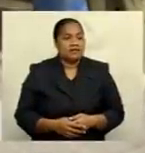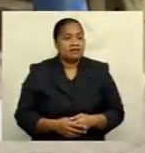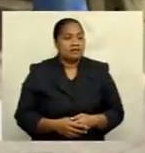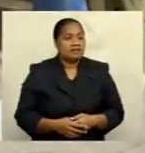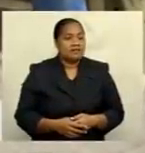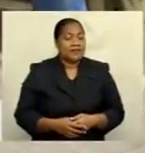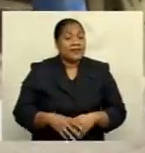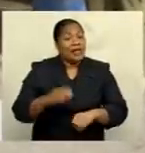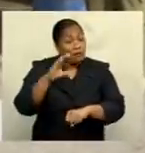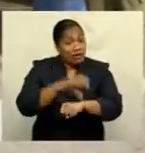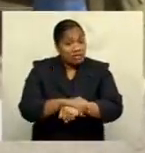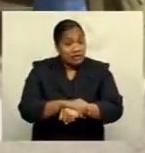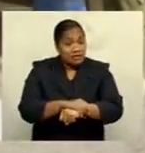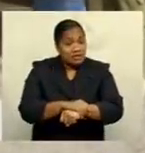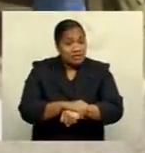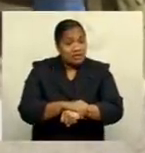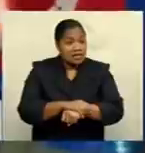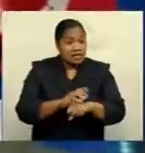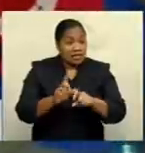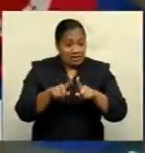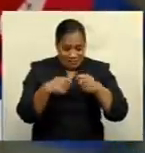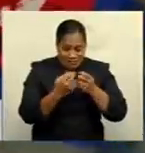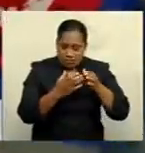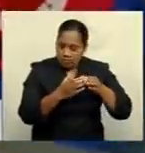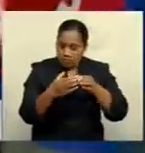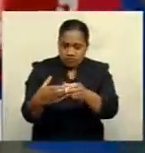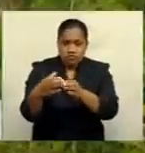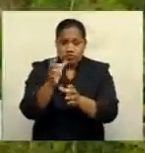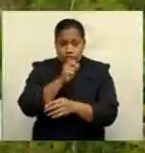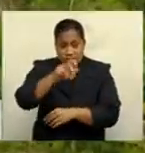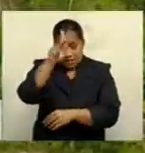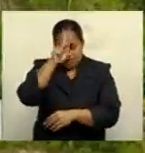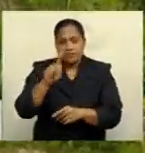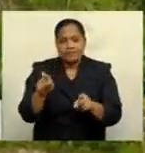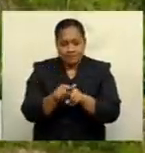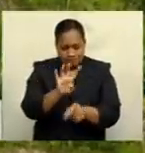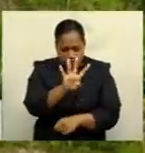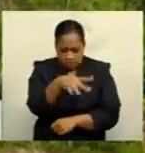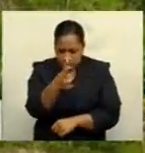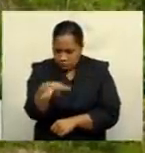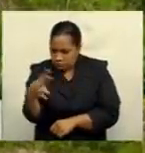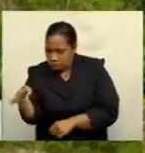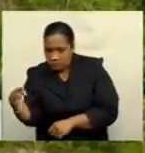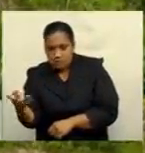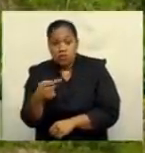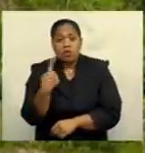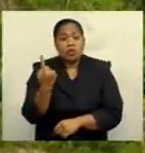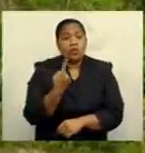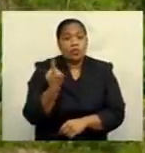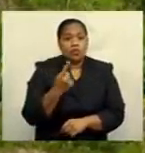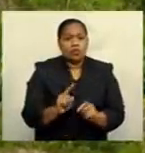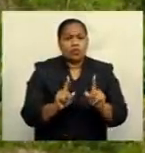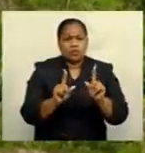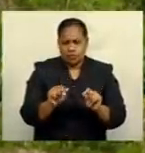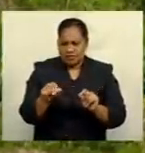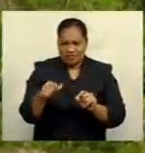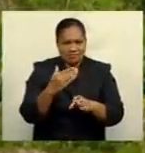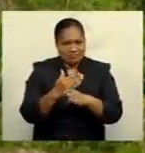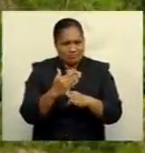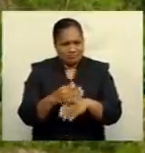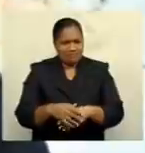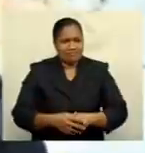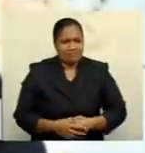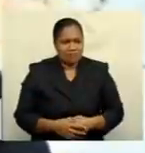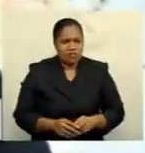Police officers who were deployed to Kandavu will also be tracking down those who are engaging in illegal activities. There are